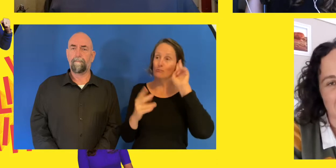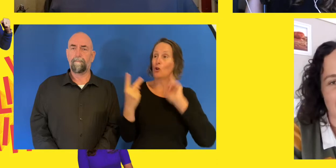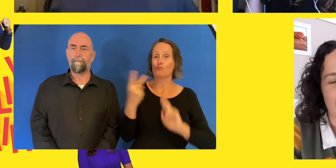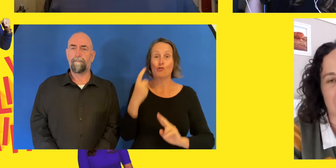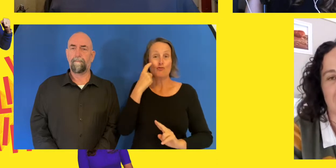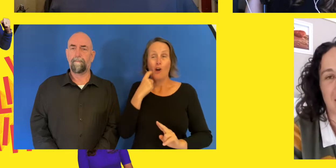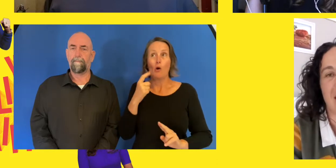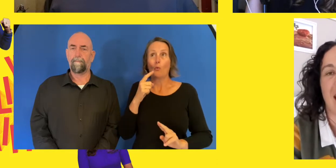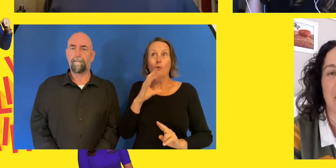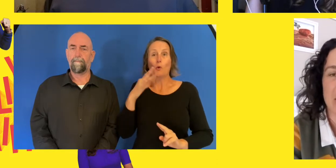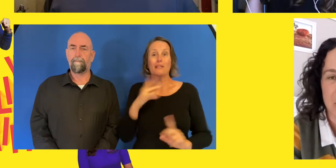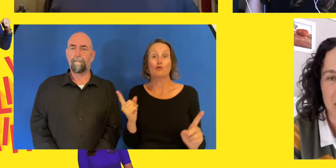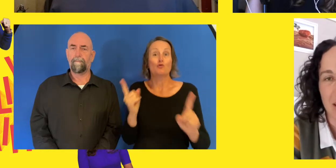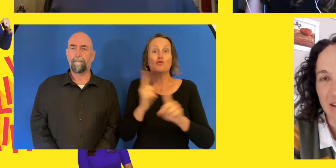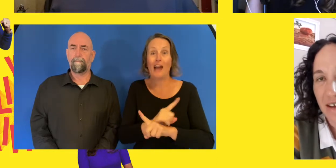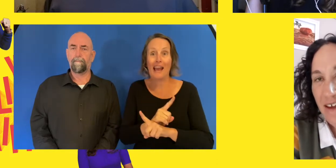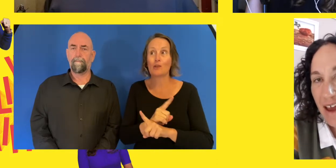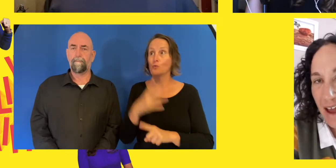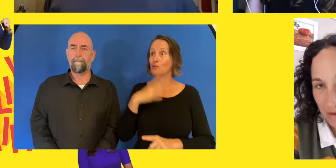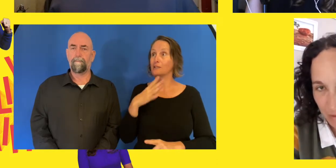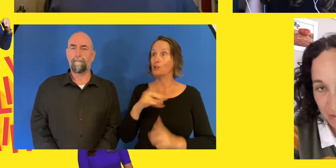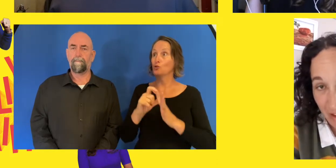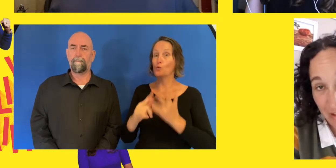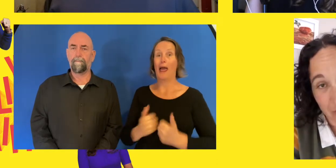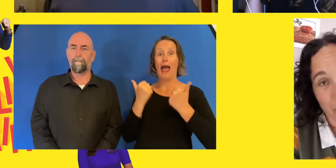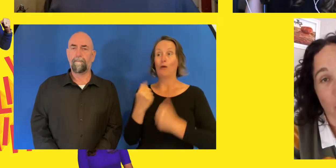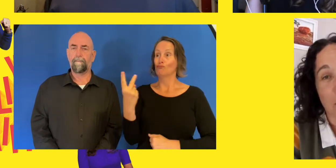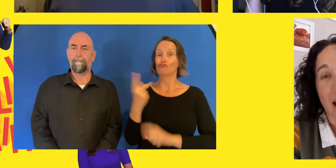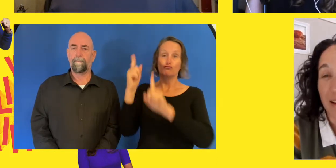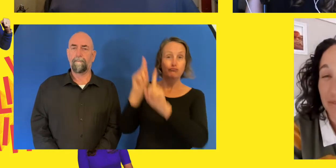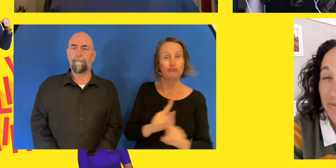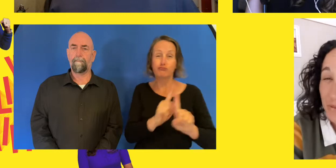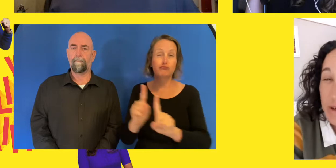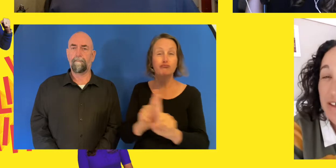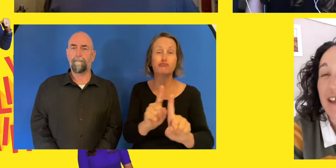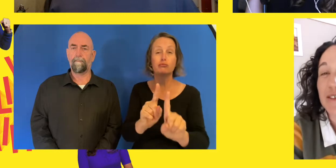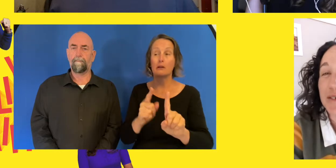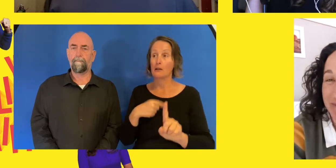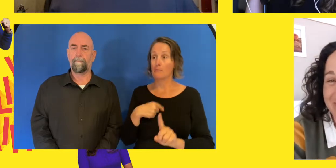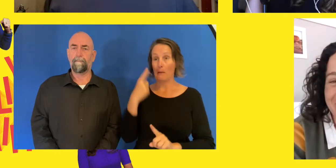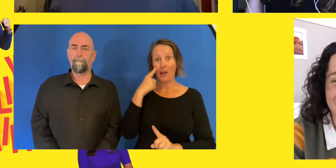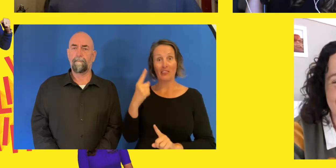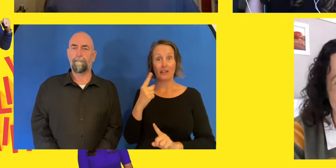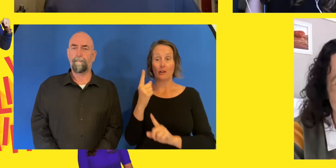to change anything, we just need to ski how we should be skiing. And we did that for about 20 gates.